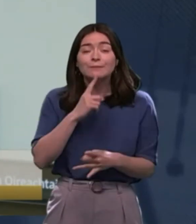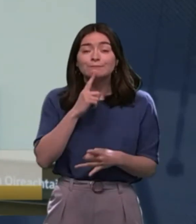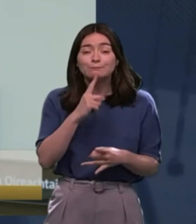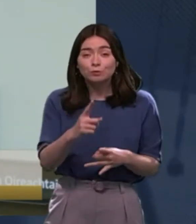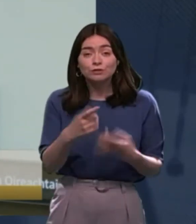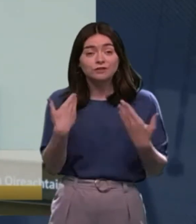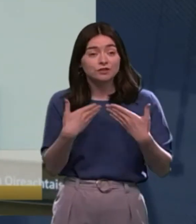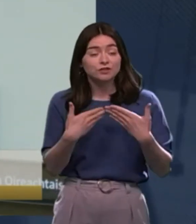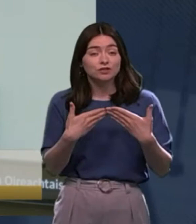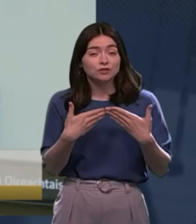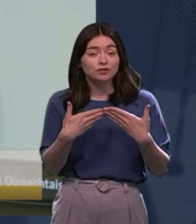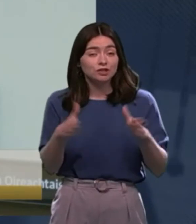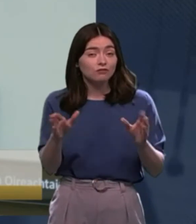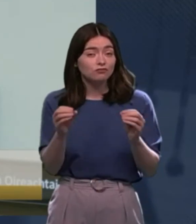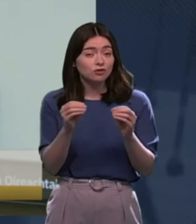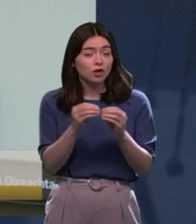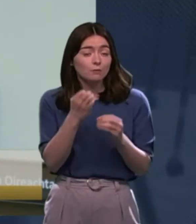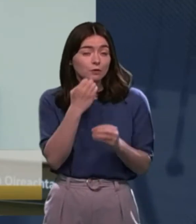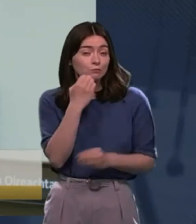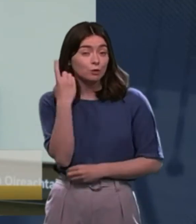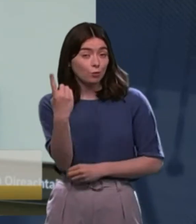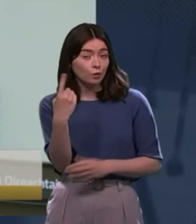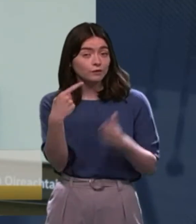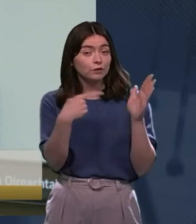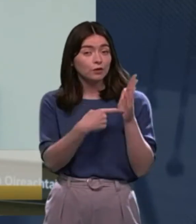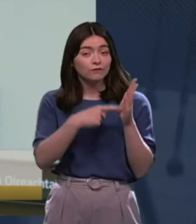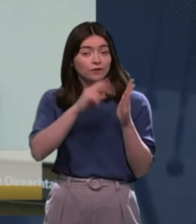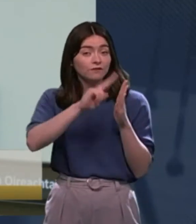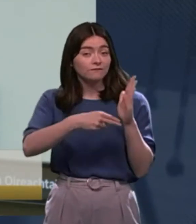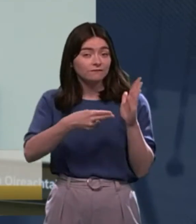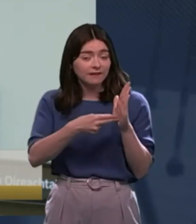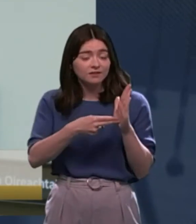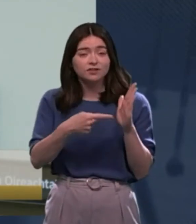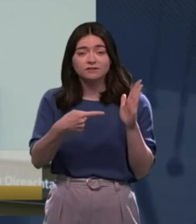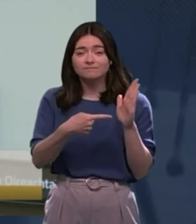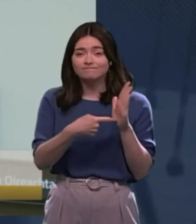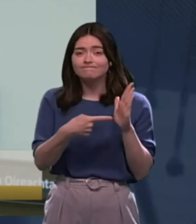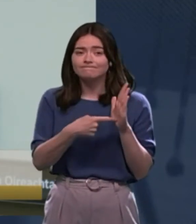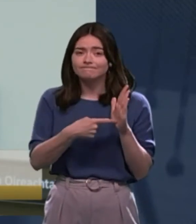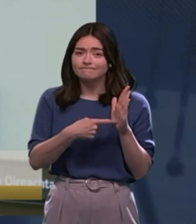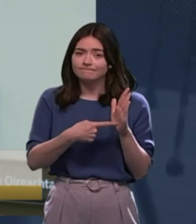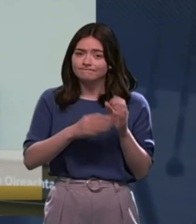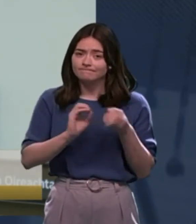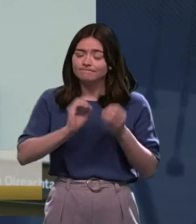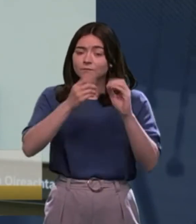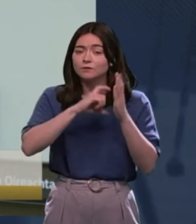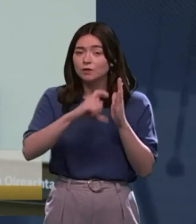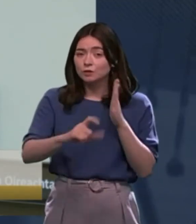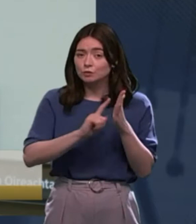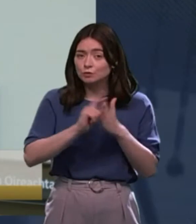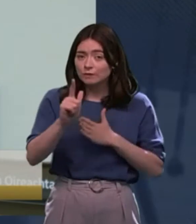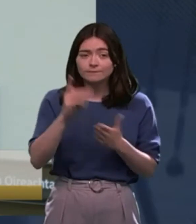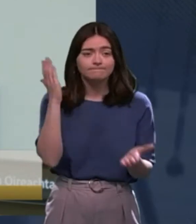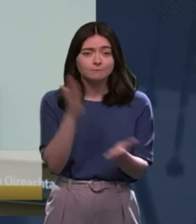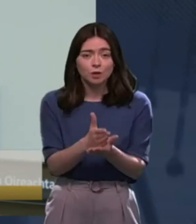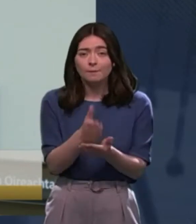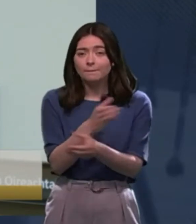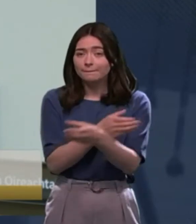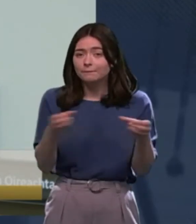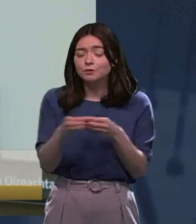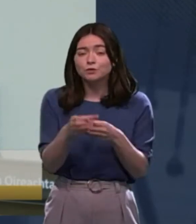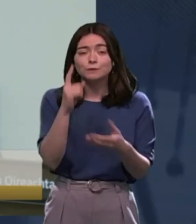comment I think is number one of the UNCRPD took article 12 to prohibit substitute decision making.